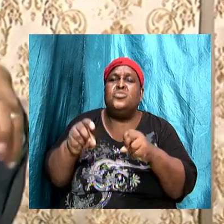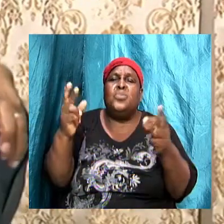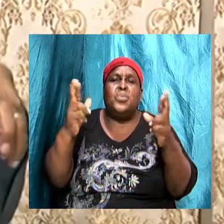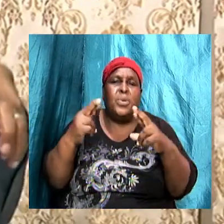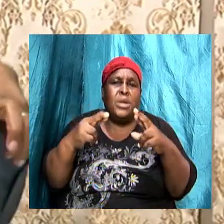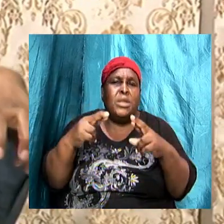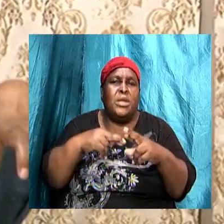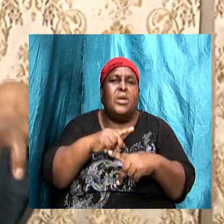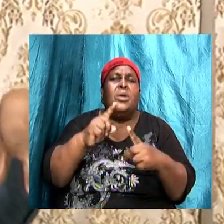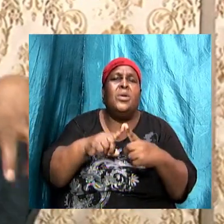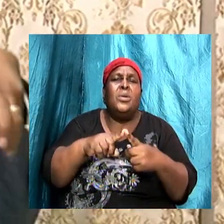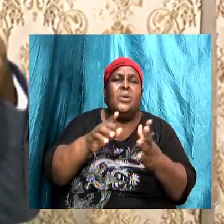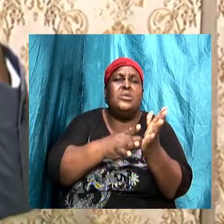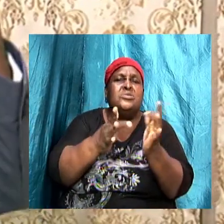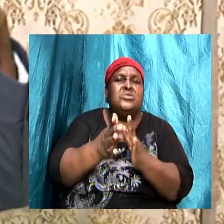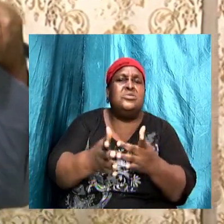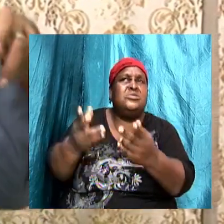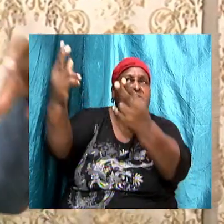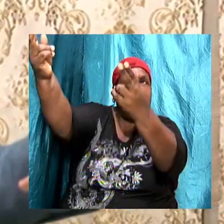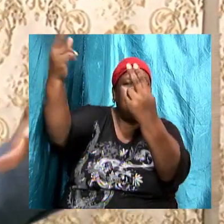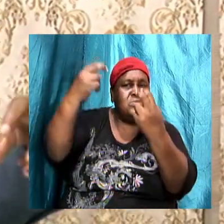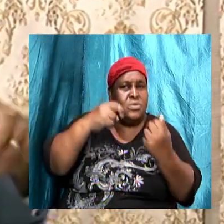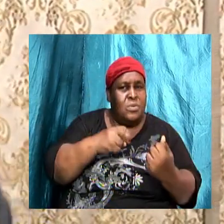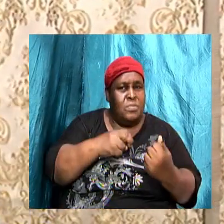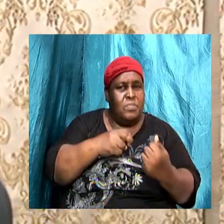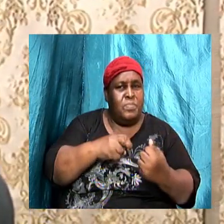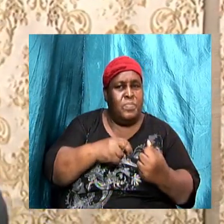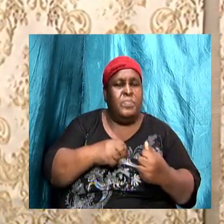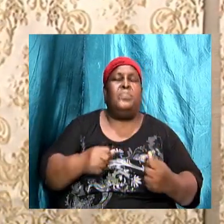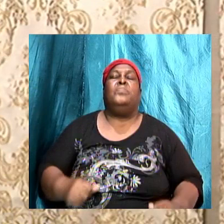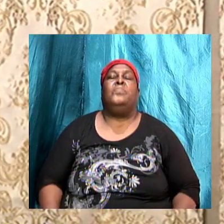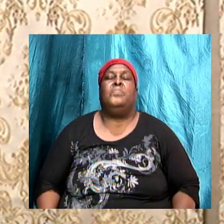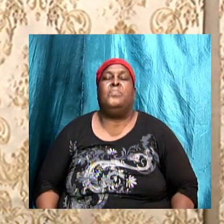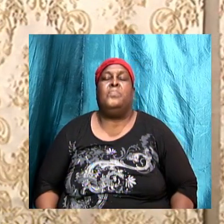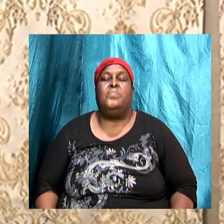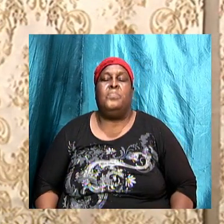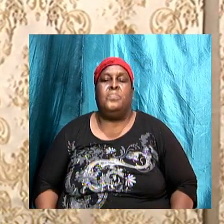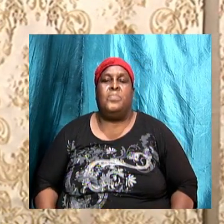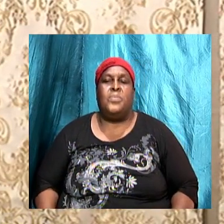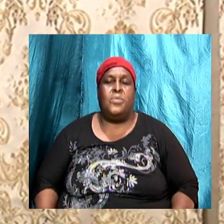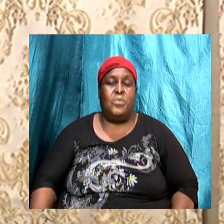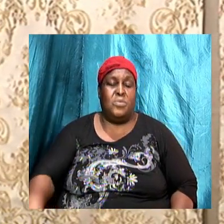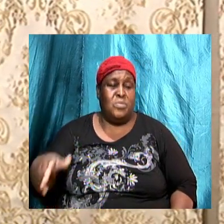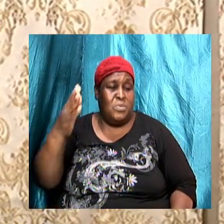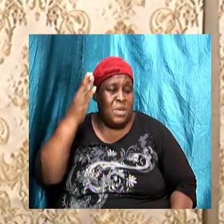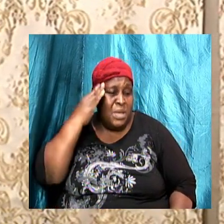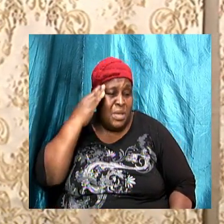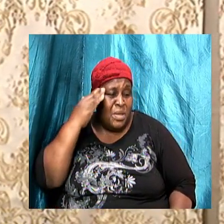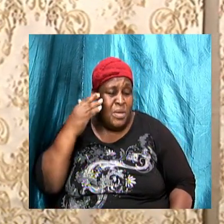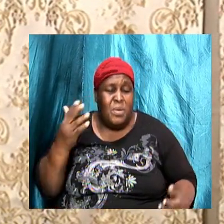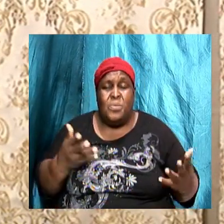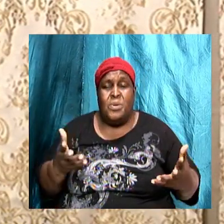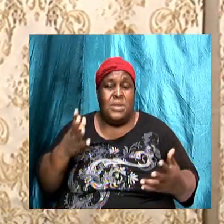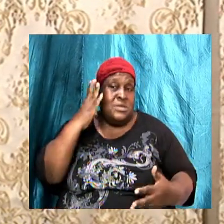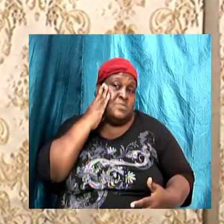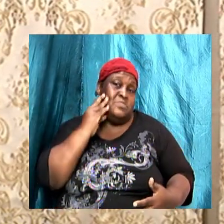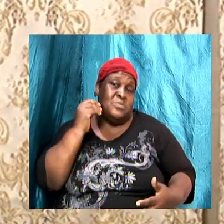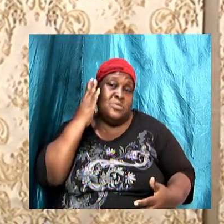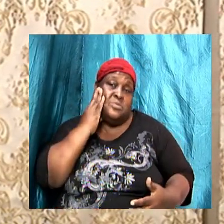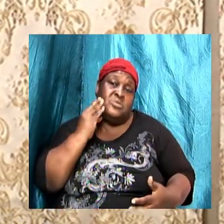And as a result of what we are going to see then, we are going to realize that what we are experiencing now,